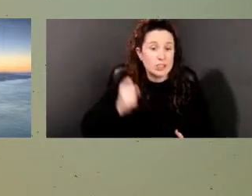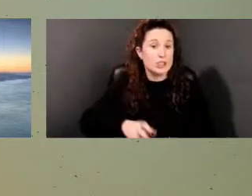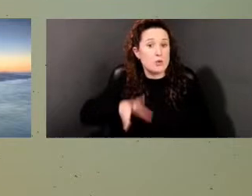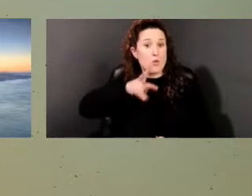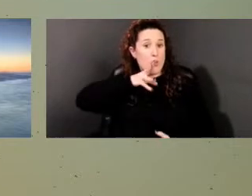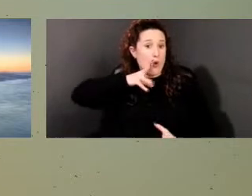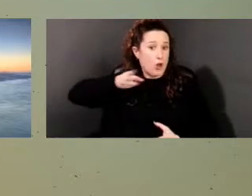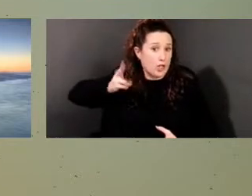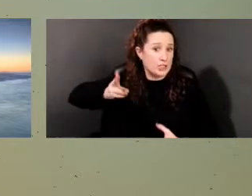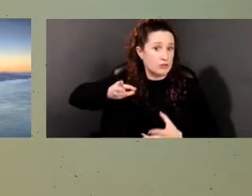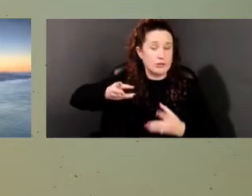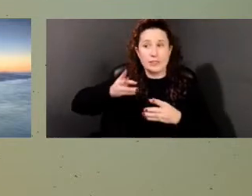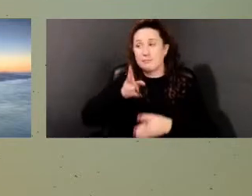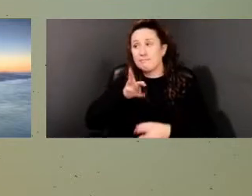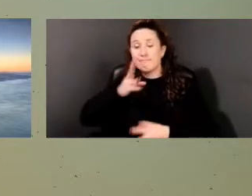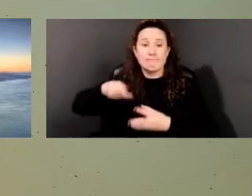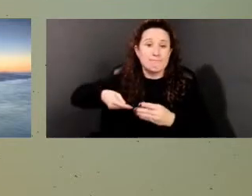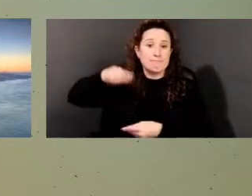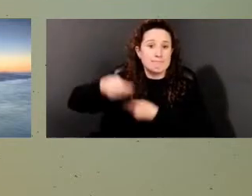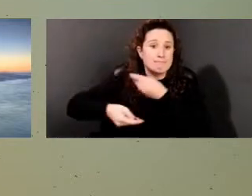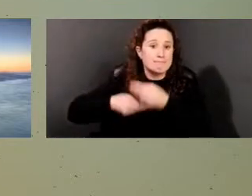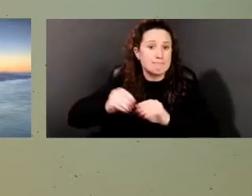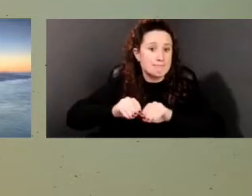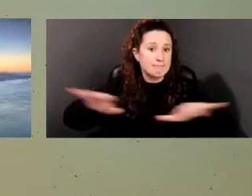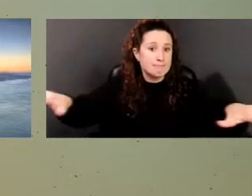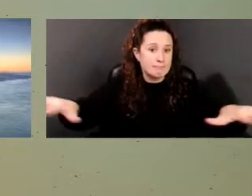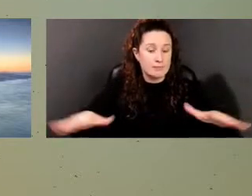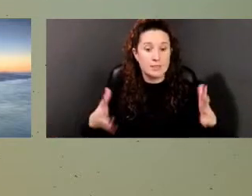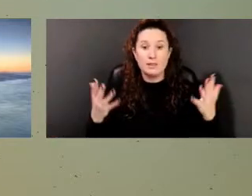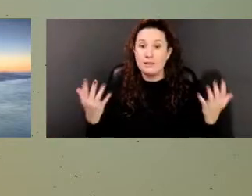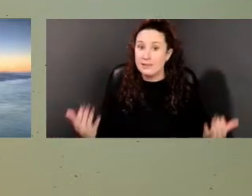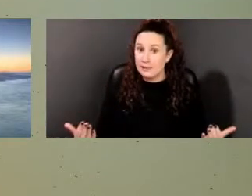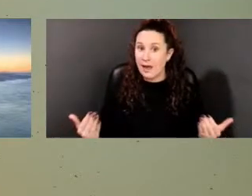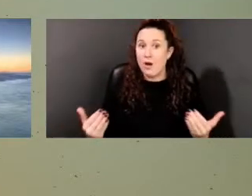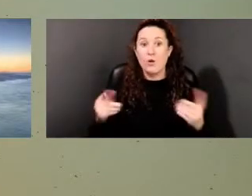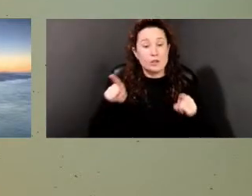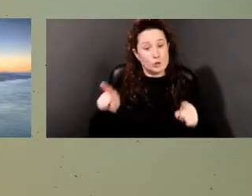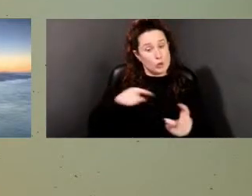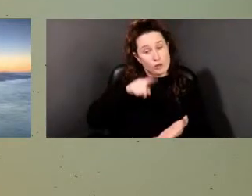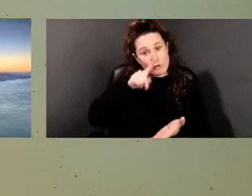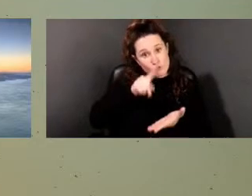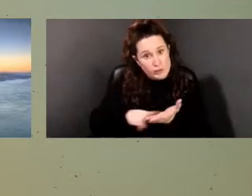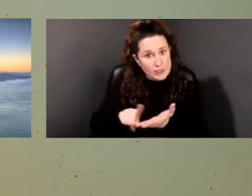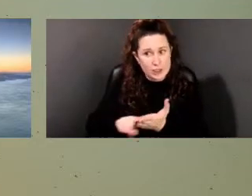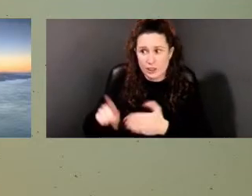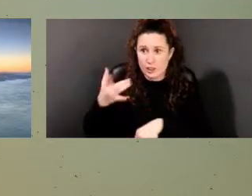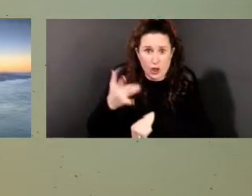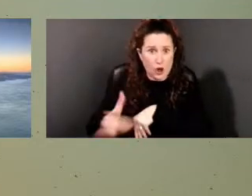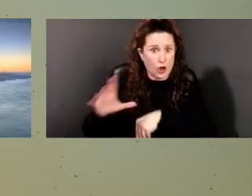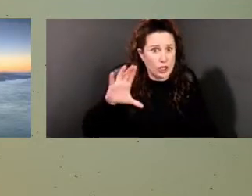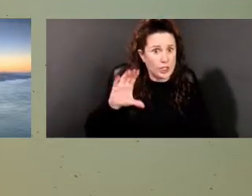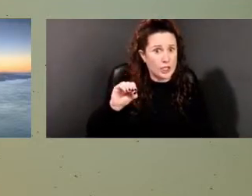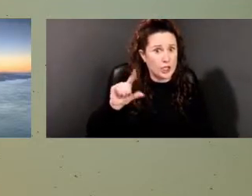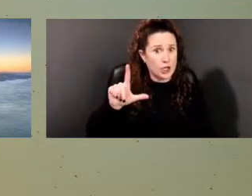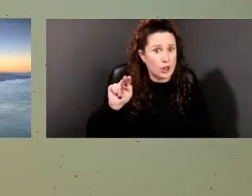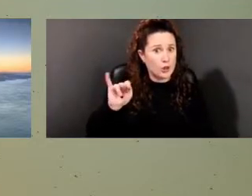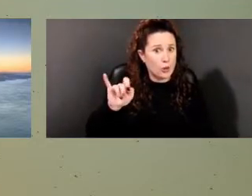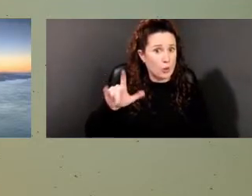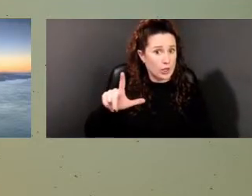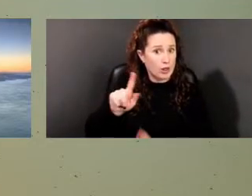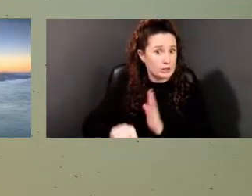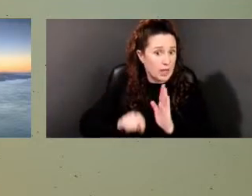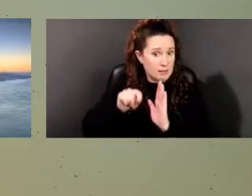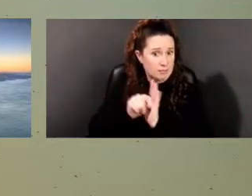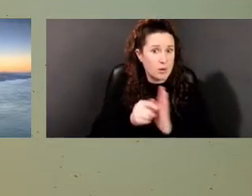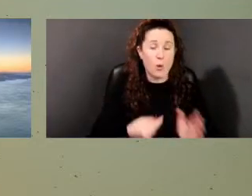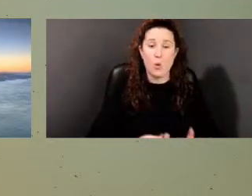when you have researched funerals during this early colonial time period, white slaveholders would just insert themselves